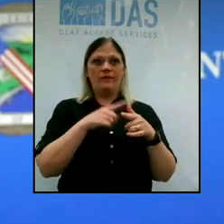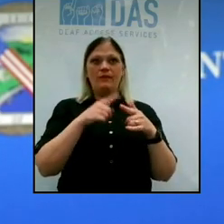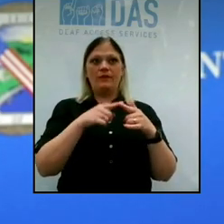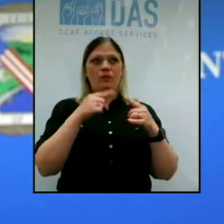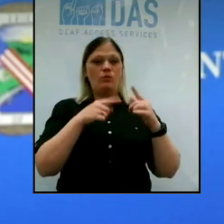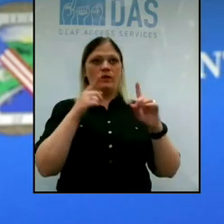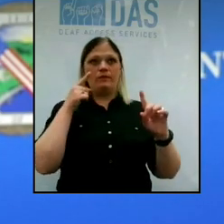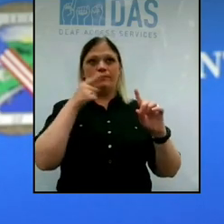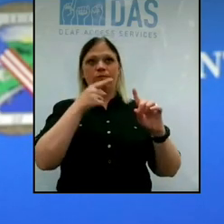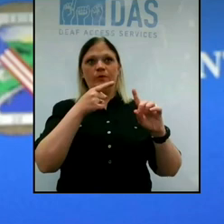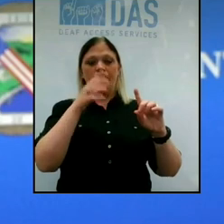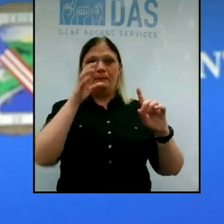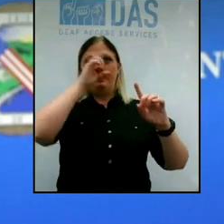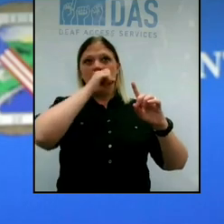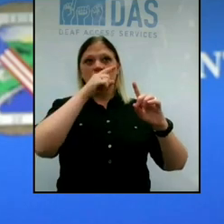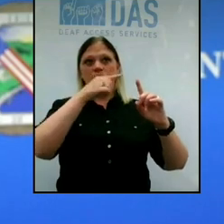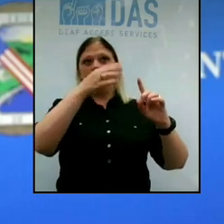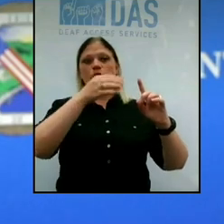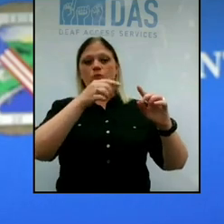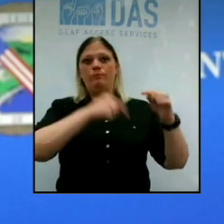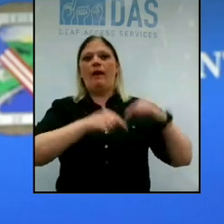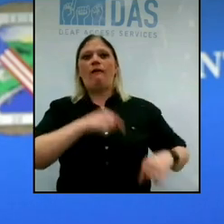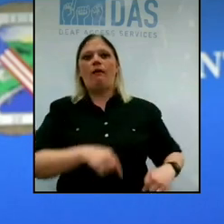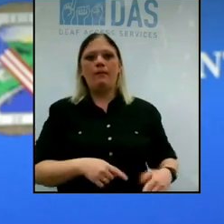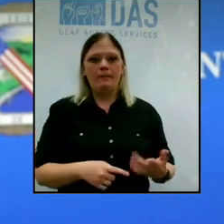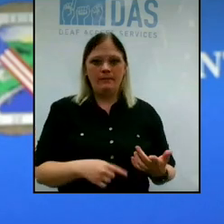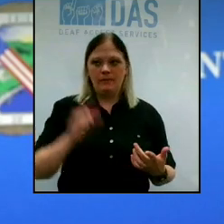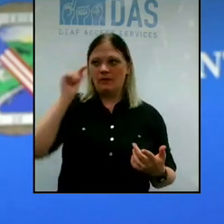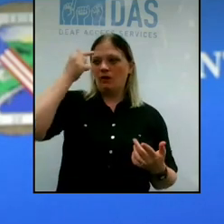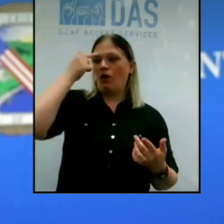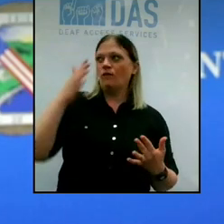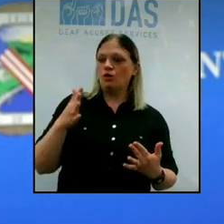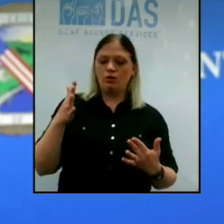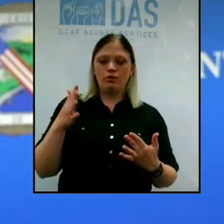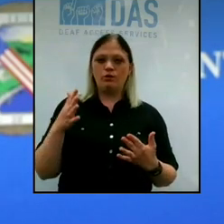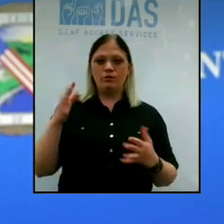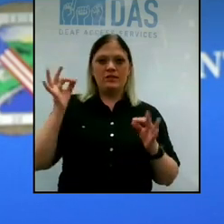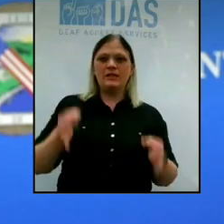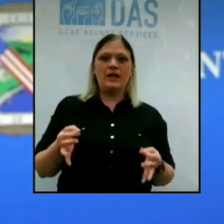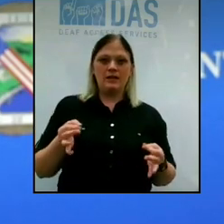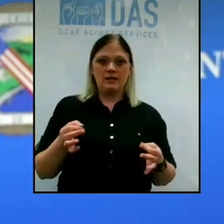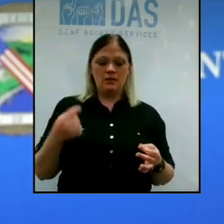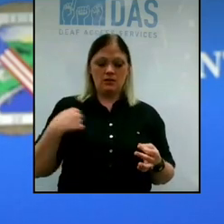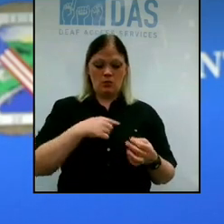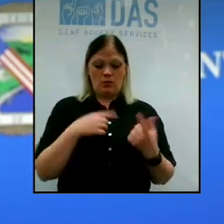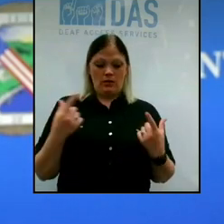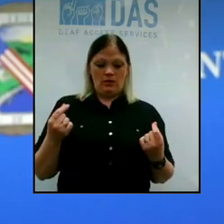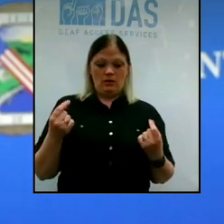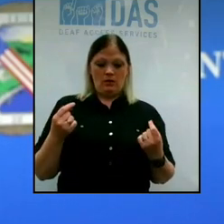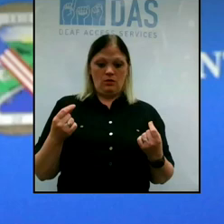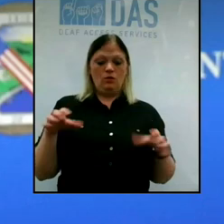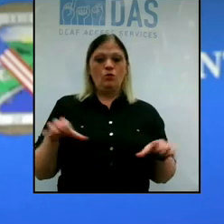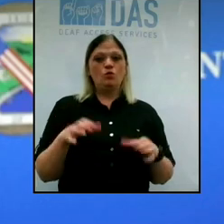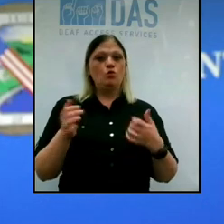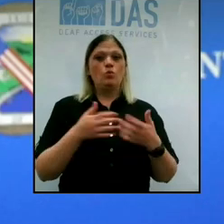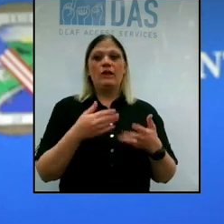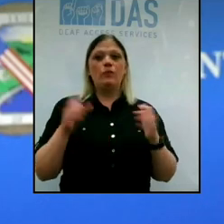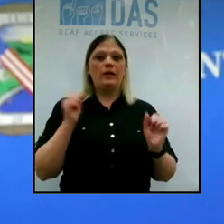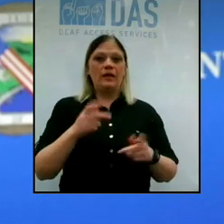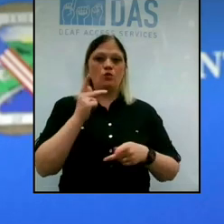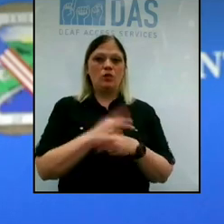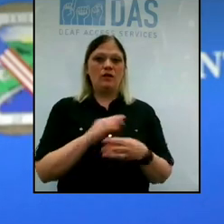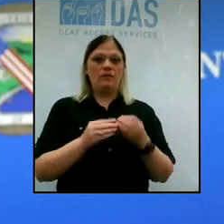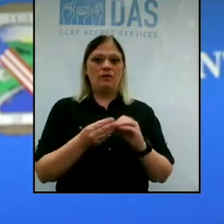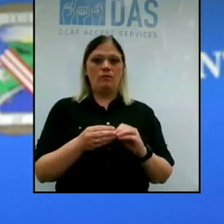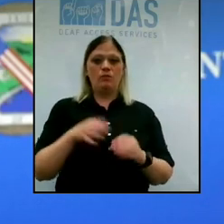So it's really the governor's chamber that determines this. So what we know we can do is do what we can to keep our numbers